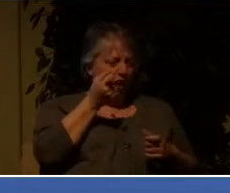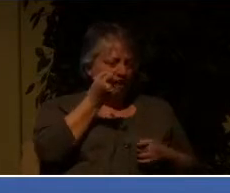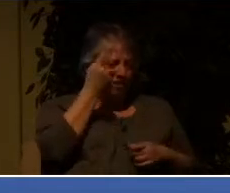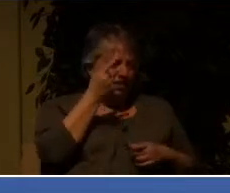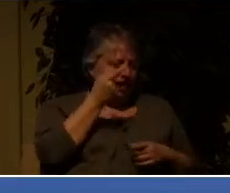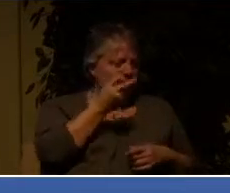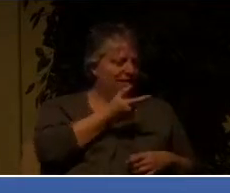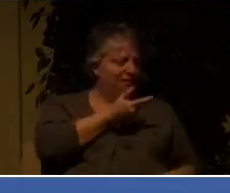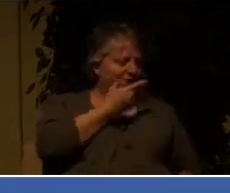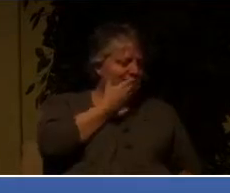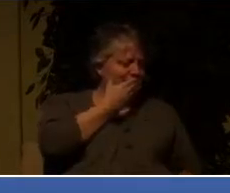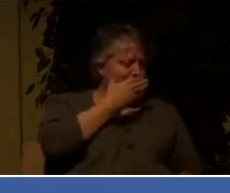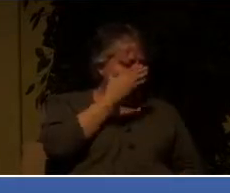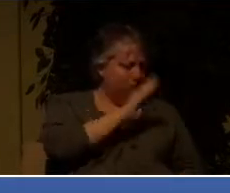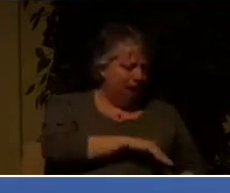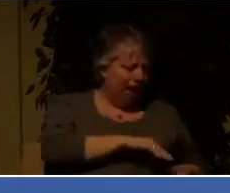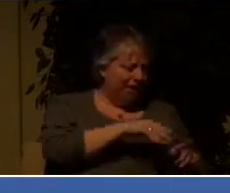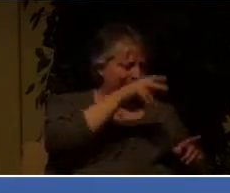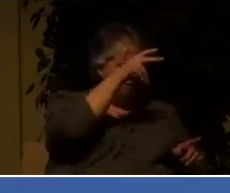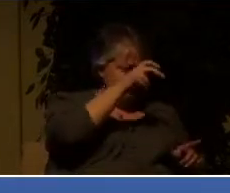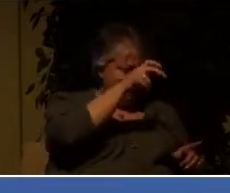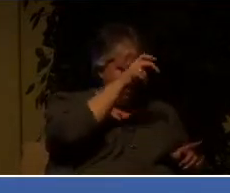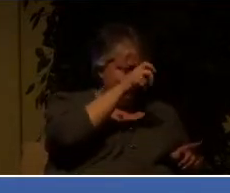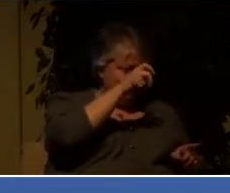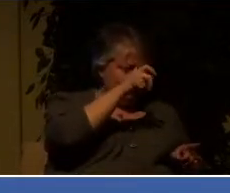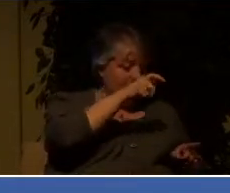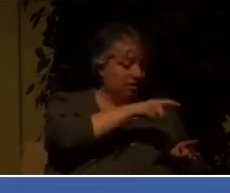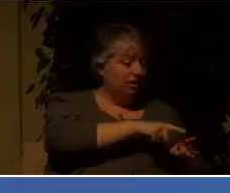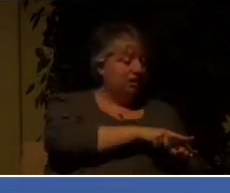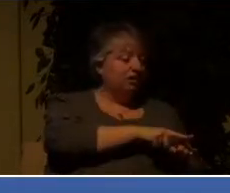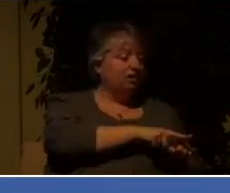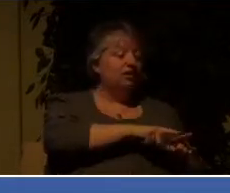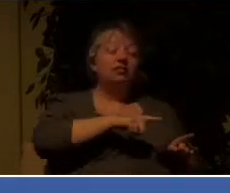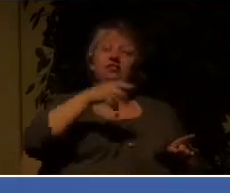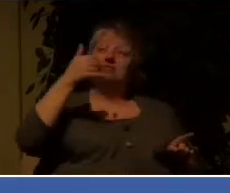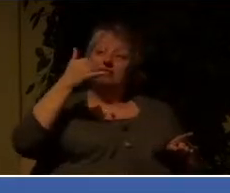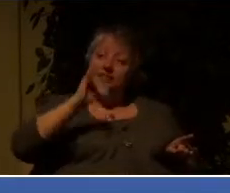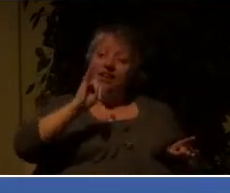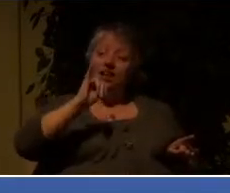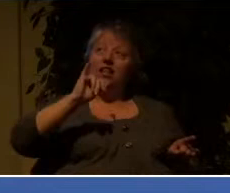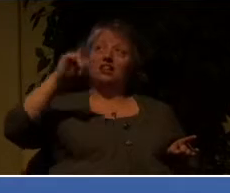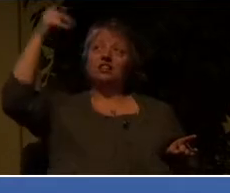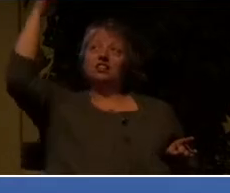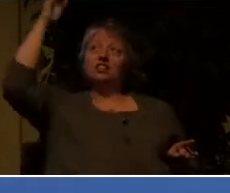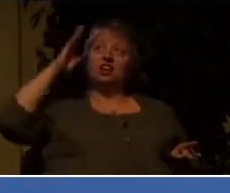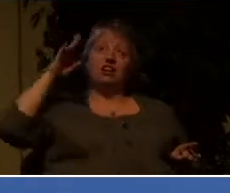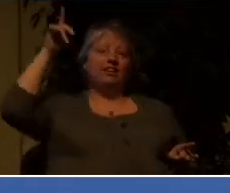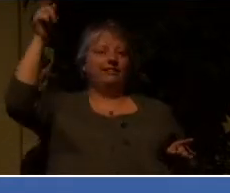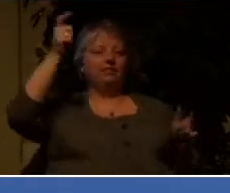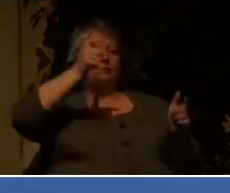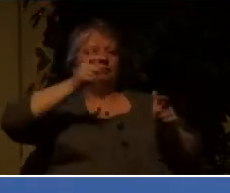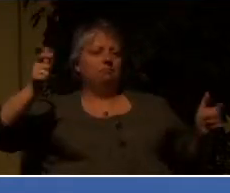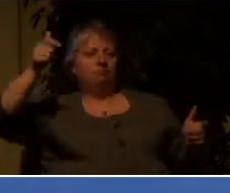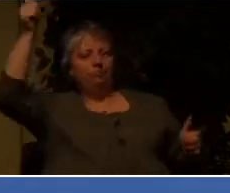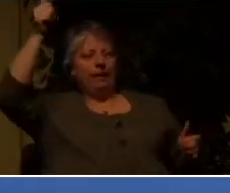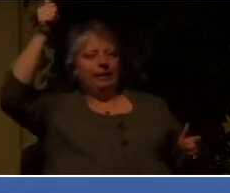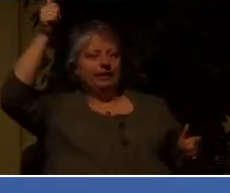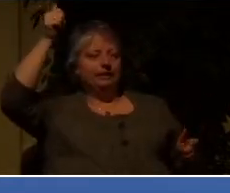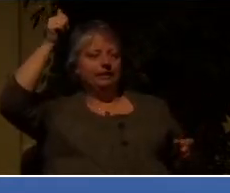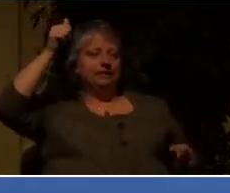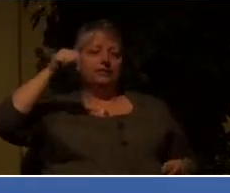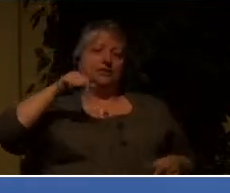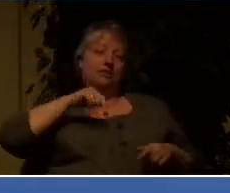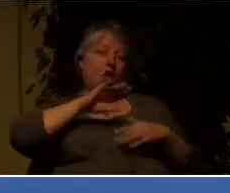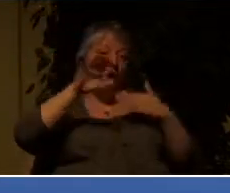evil, there is nobody bigger than God. He's got the whole world, including you and me,